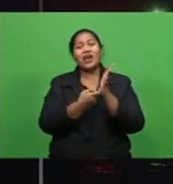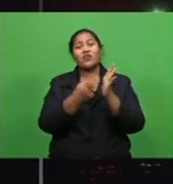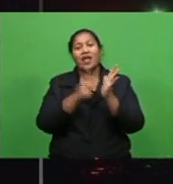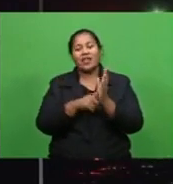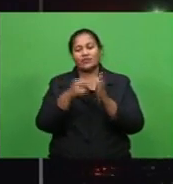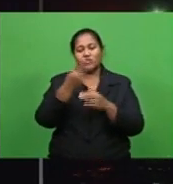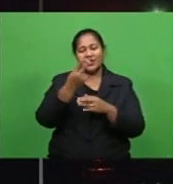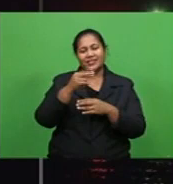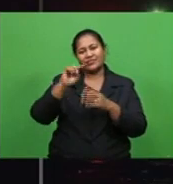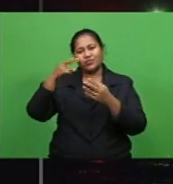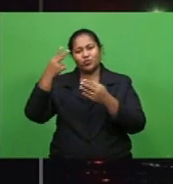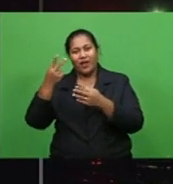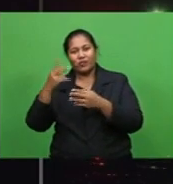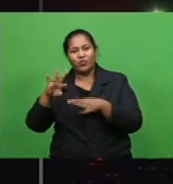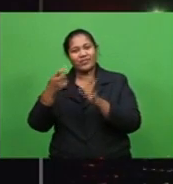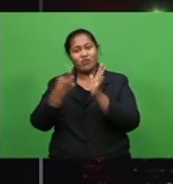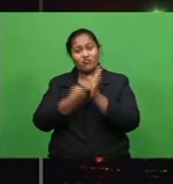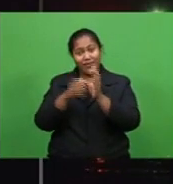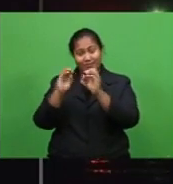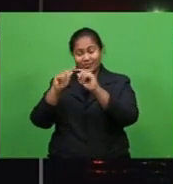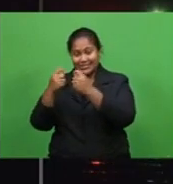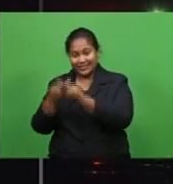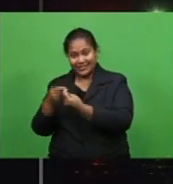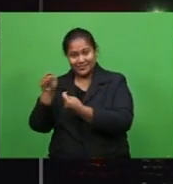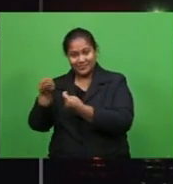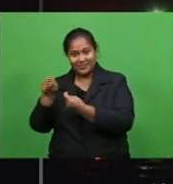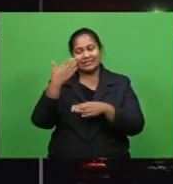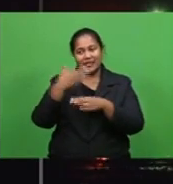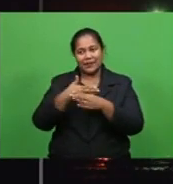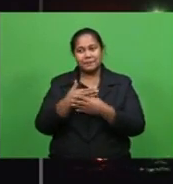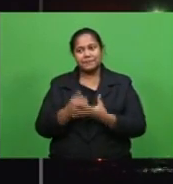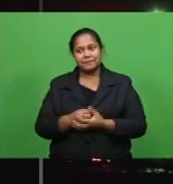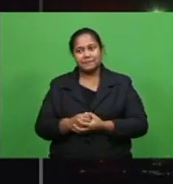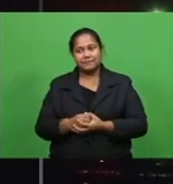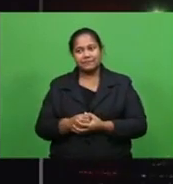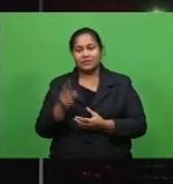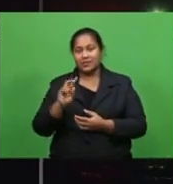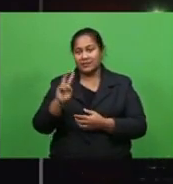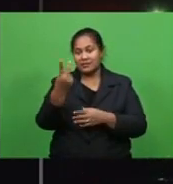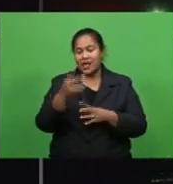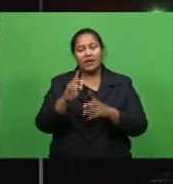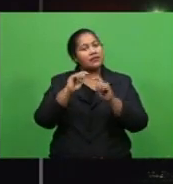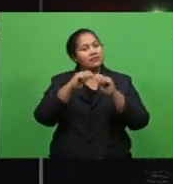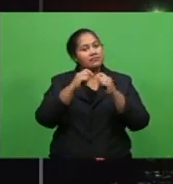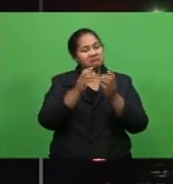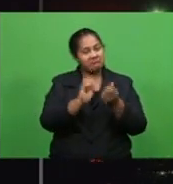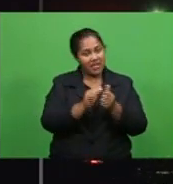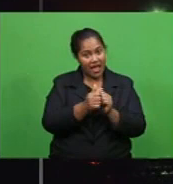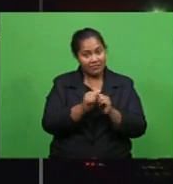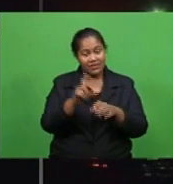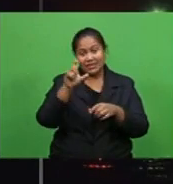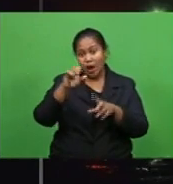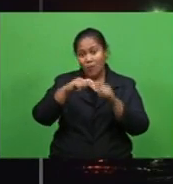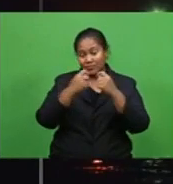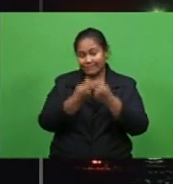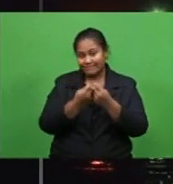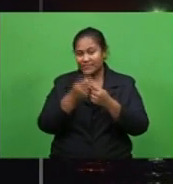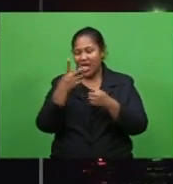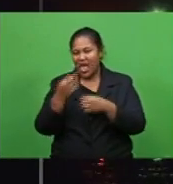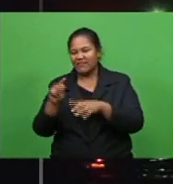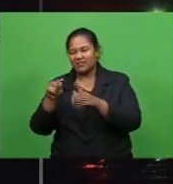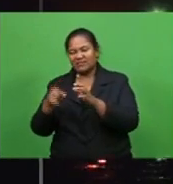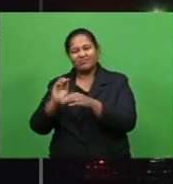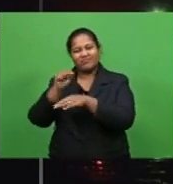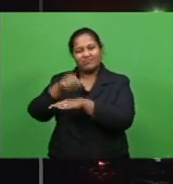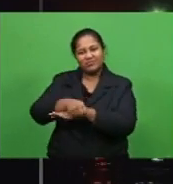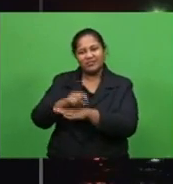12 victory over rabbit tours at banquet stadium last night in the second game the Cowboys ran riot over Titans in dominant